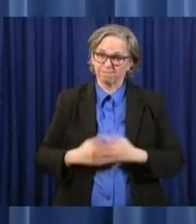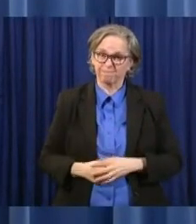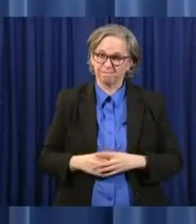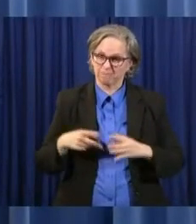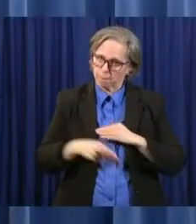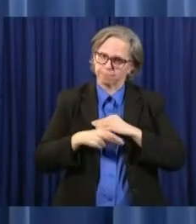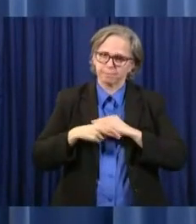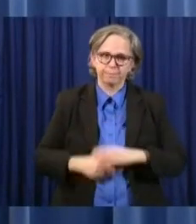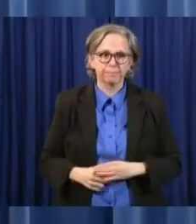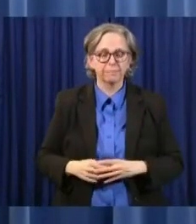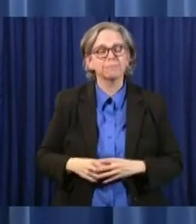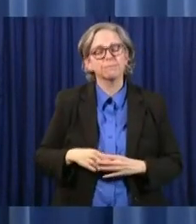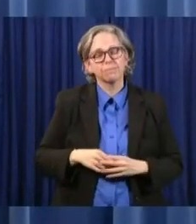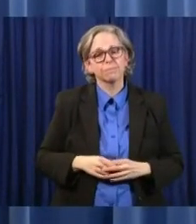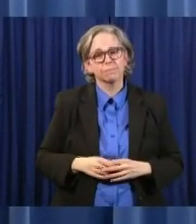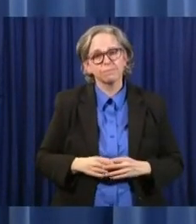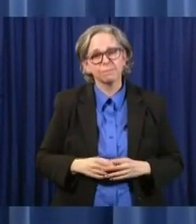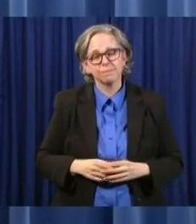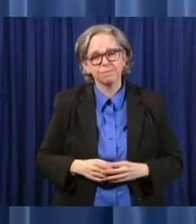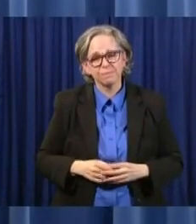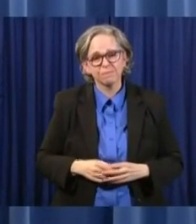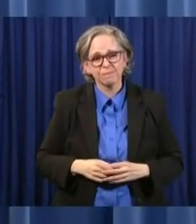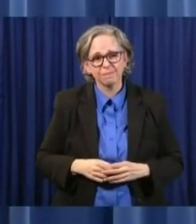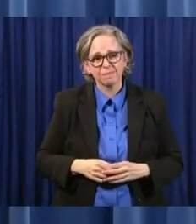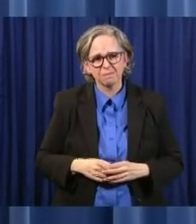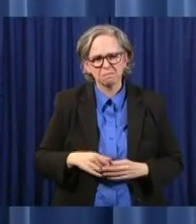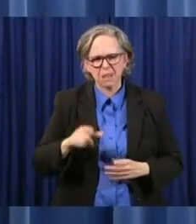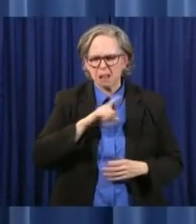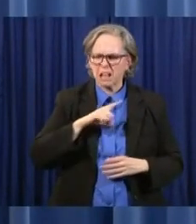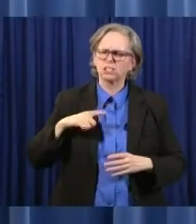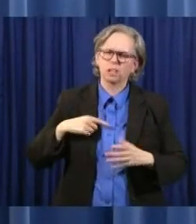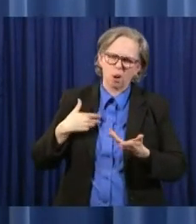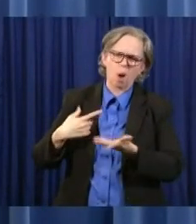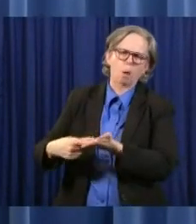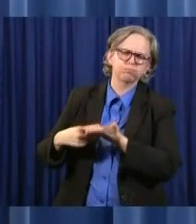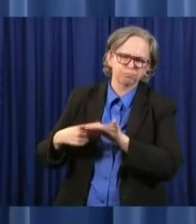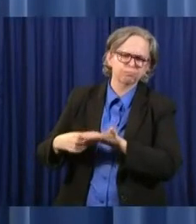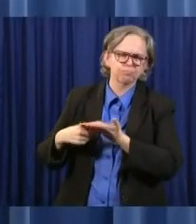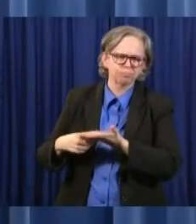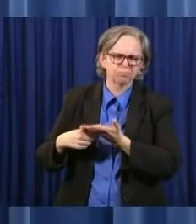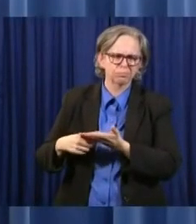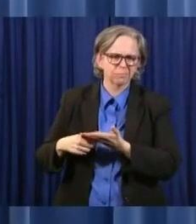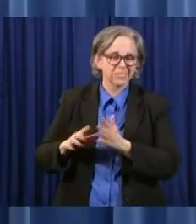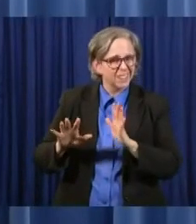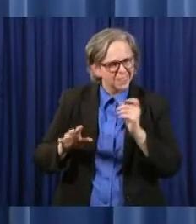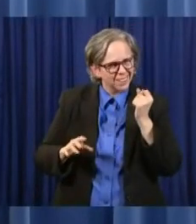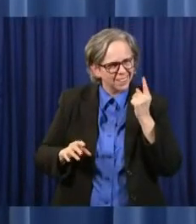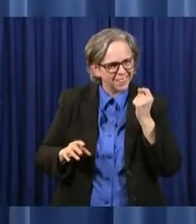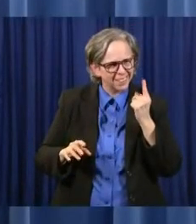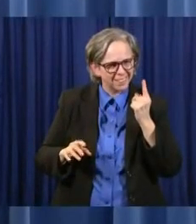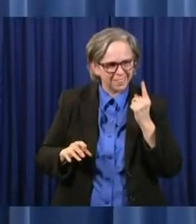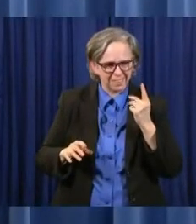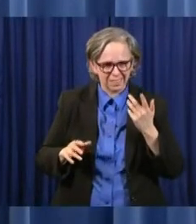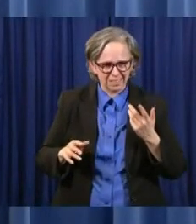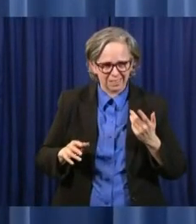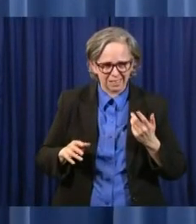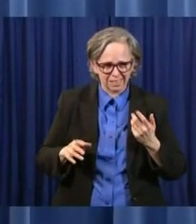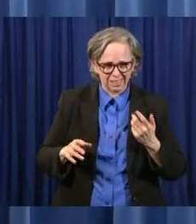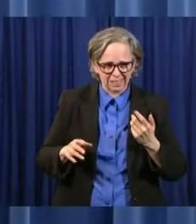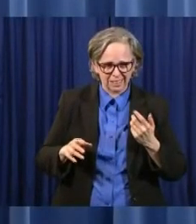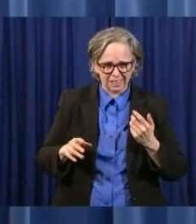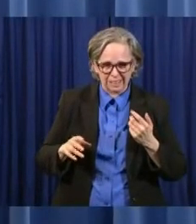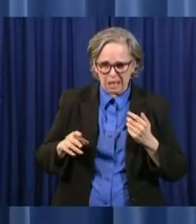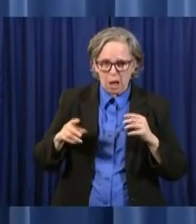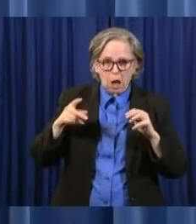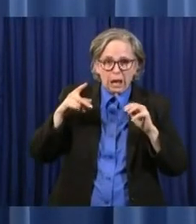You know, we had discussions with the legislature. Look, I mean, no one wants to see cuts to education. You know,